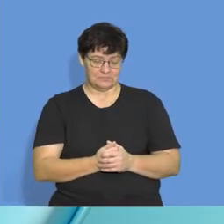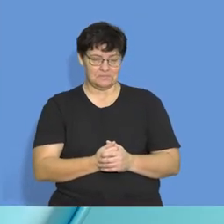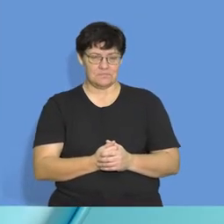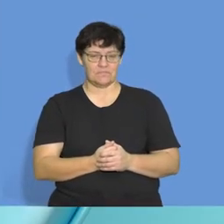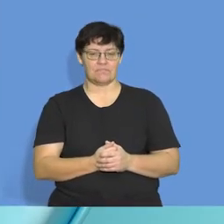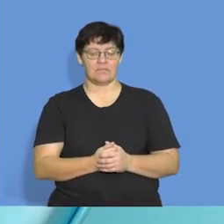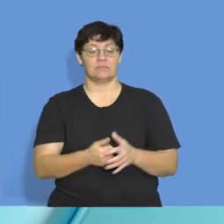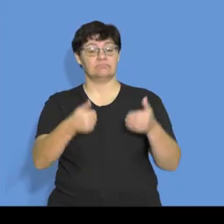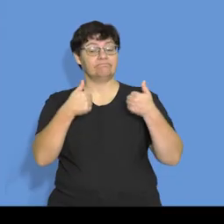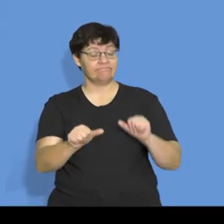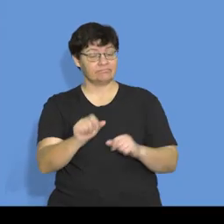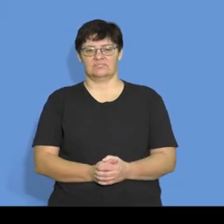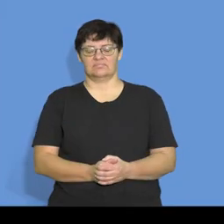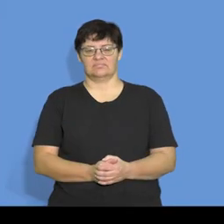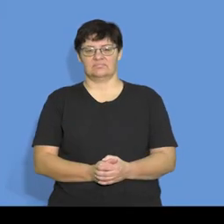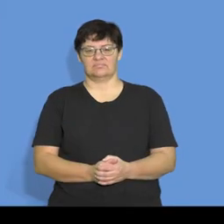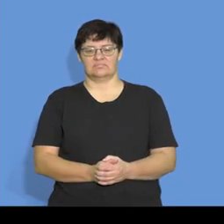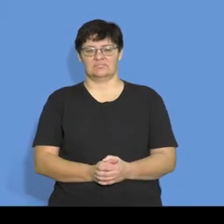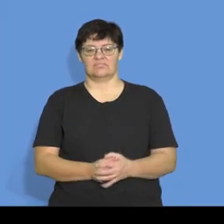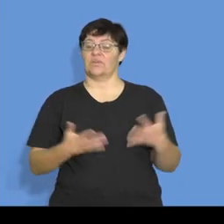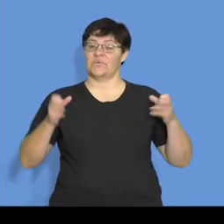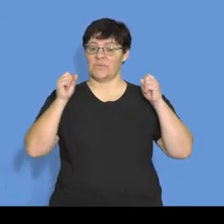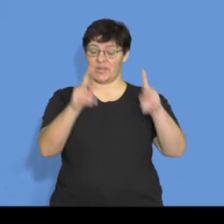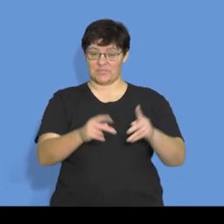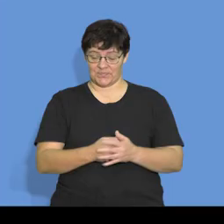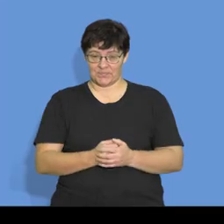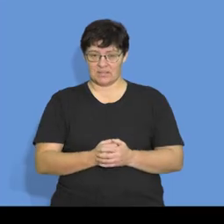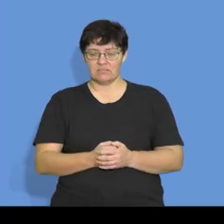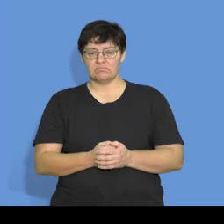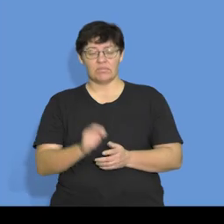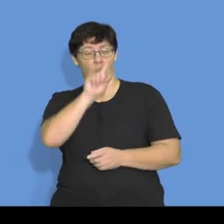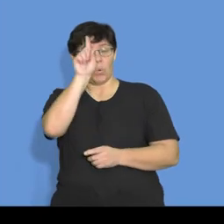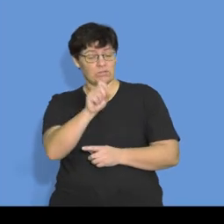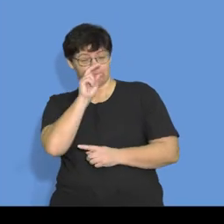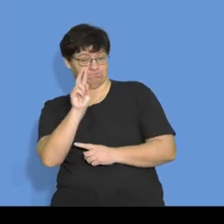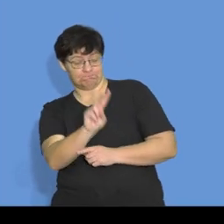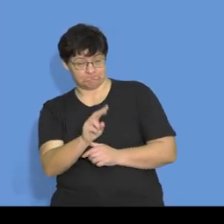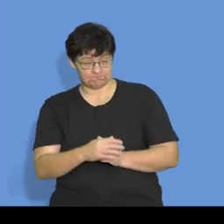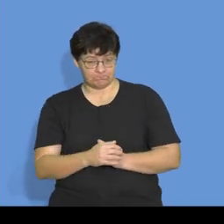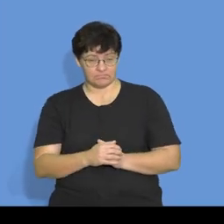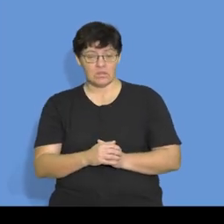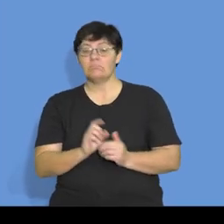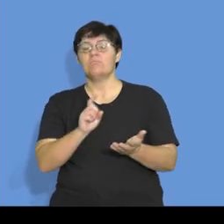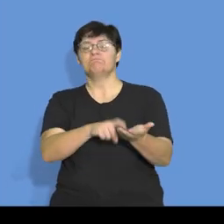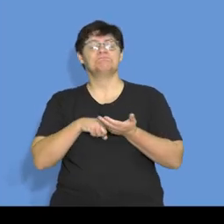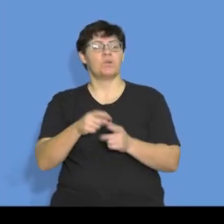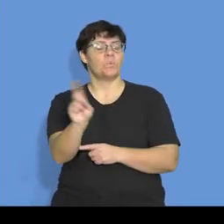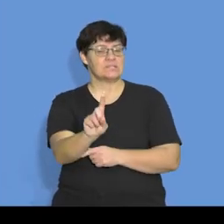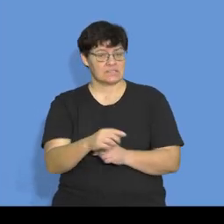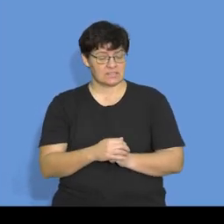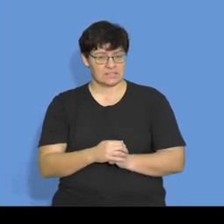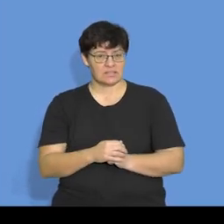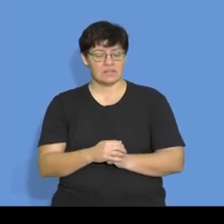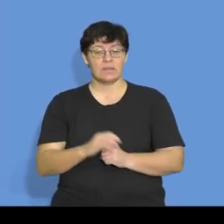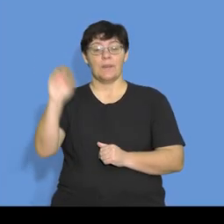The question now says, right, let's look at the question. It says here, required, calculate the